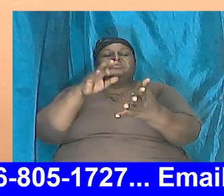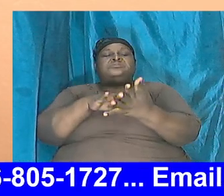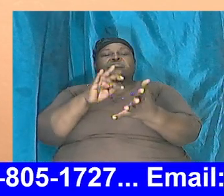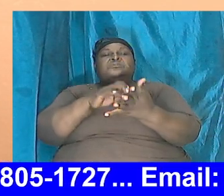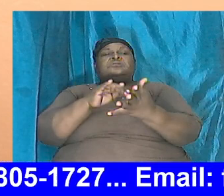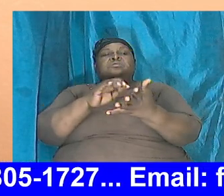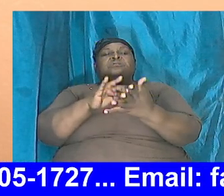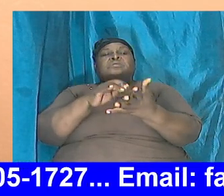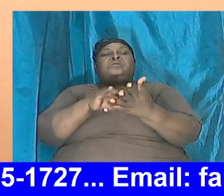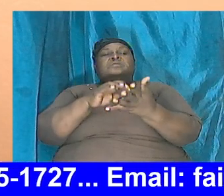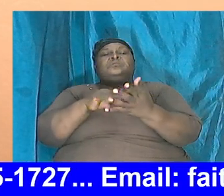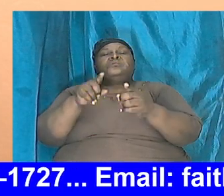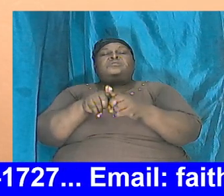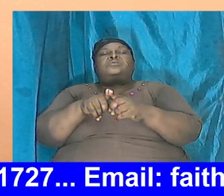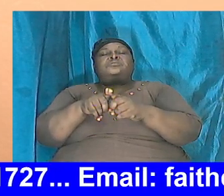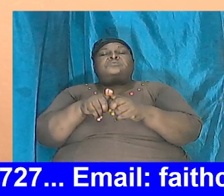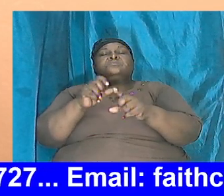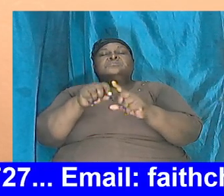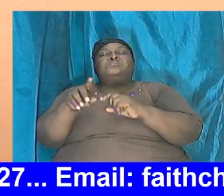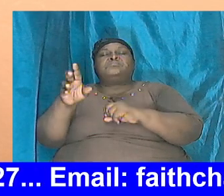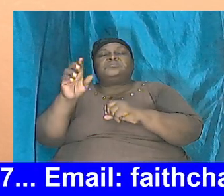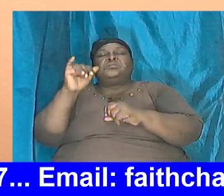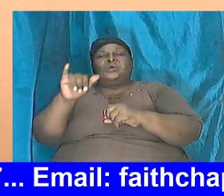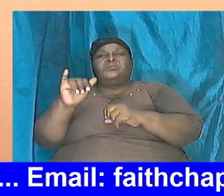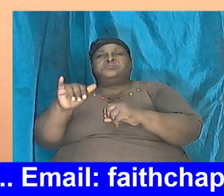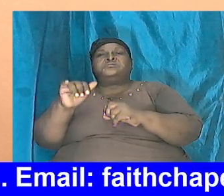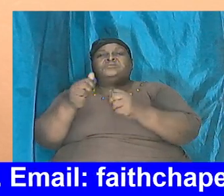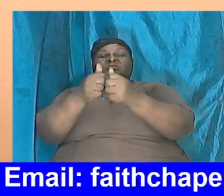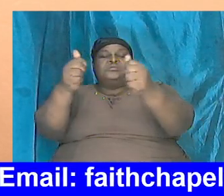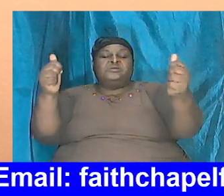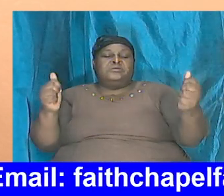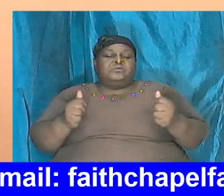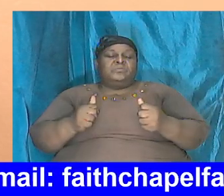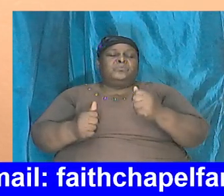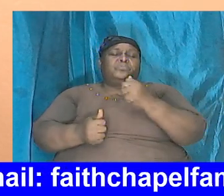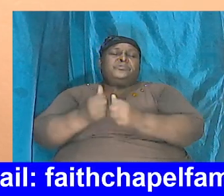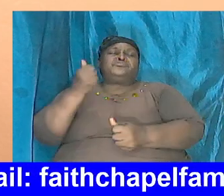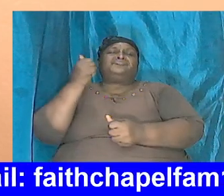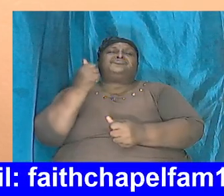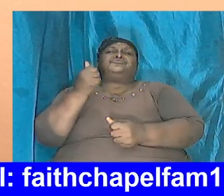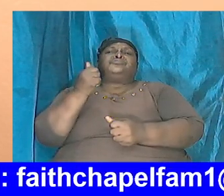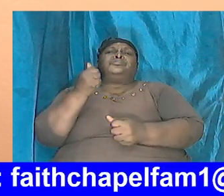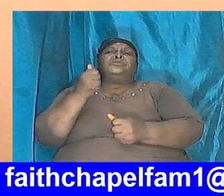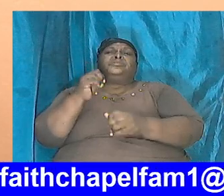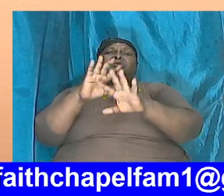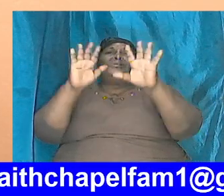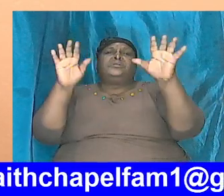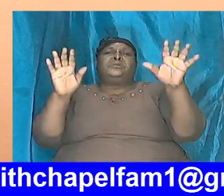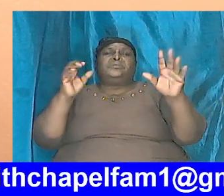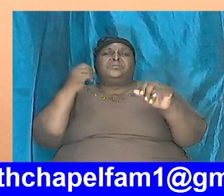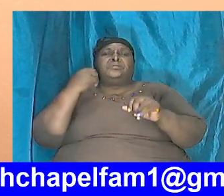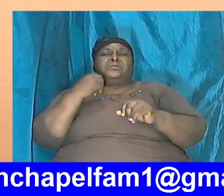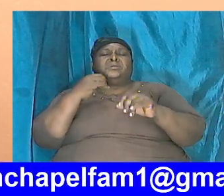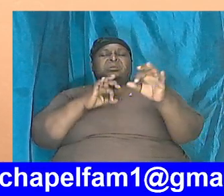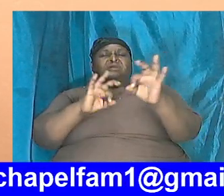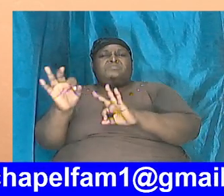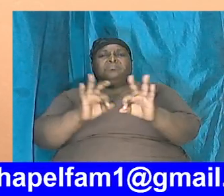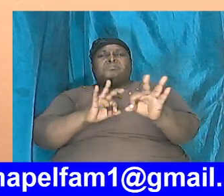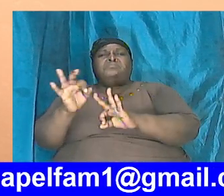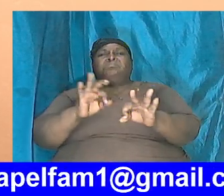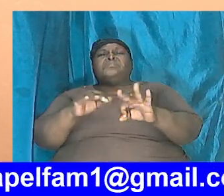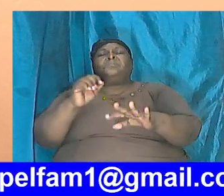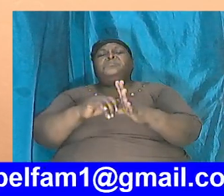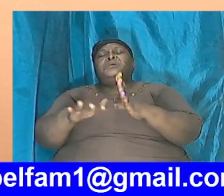controversial areas but yet areas which are clearly explained in Bible